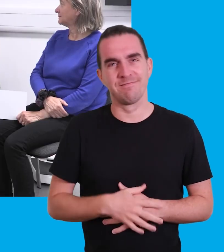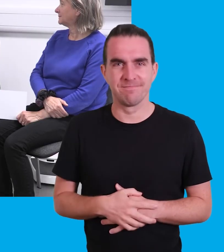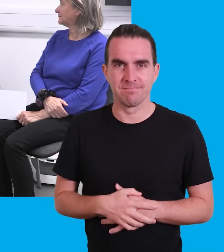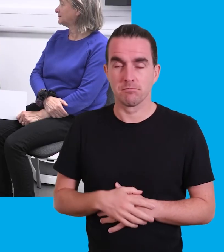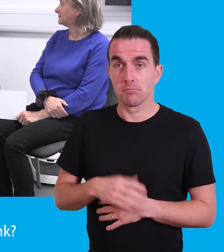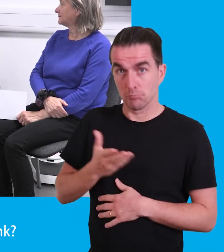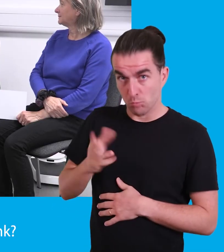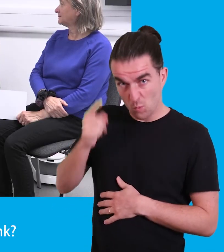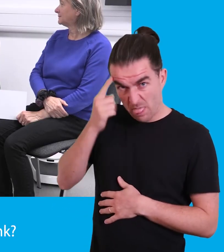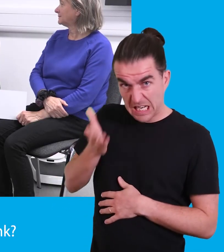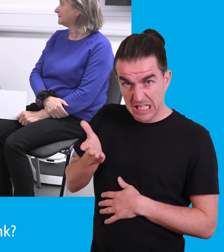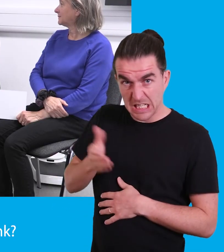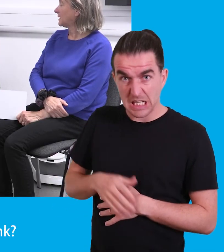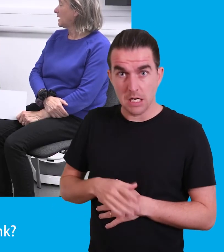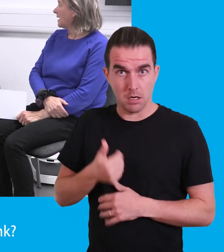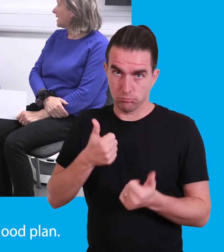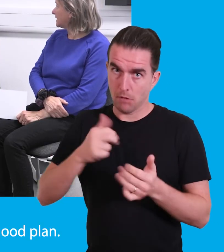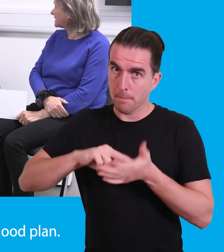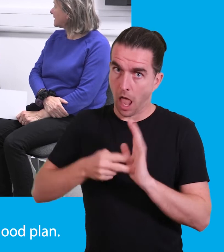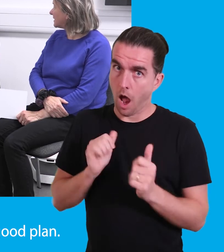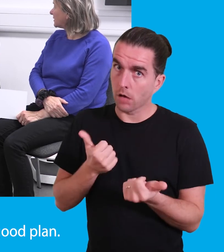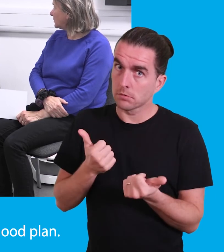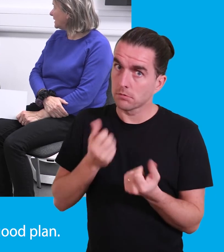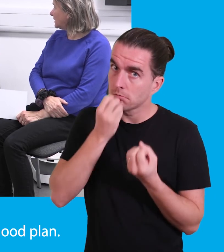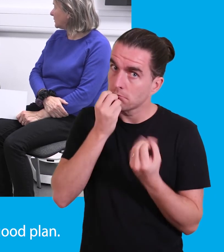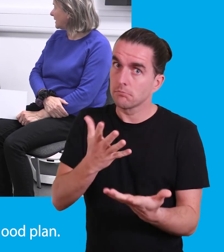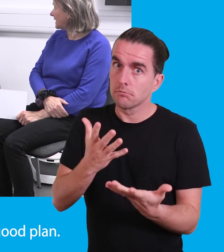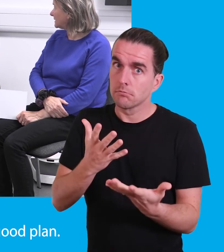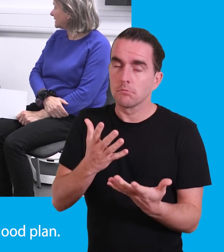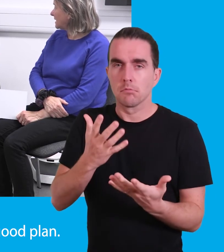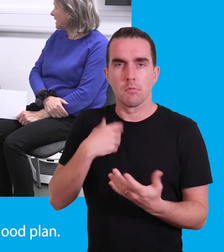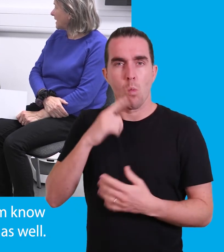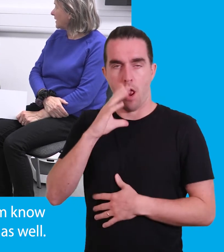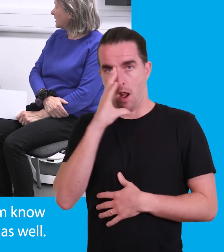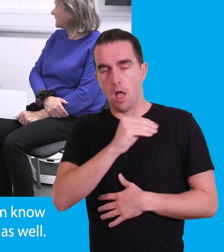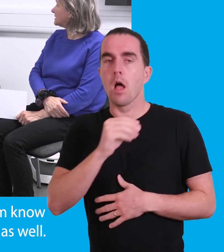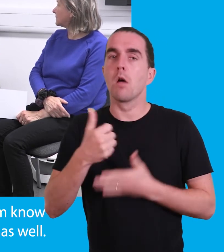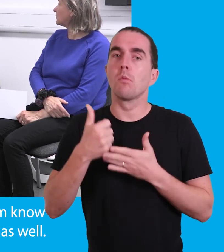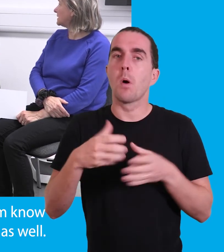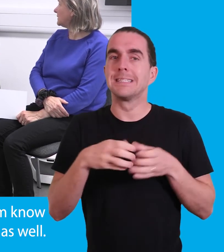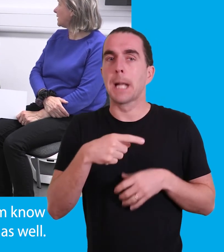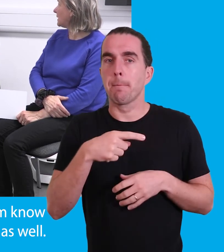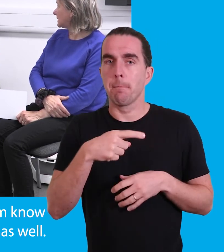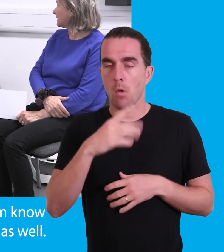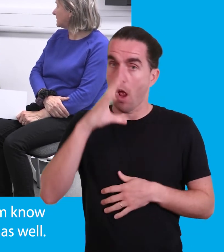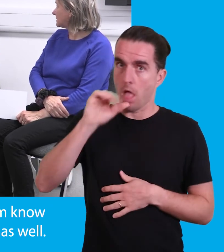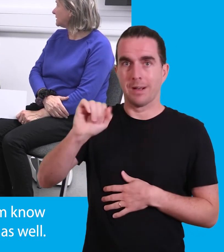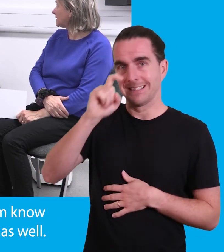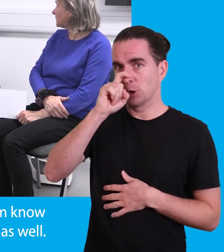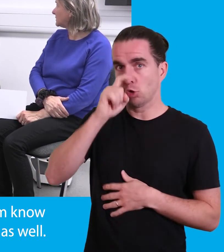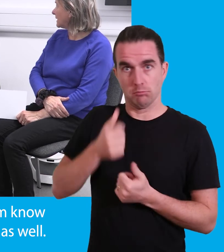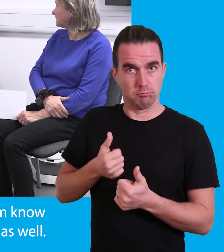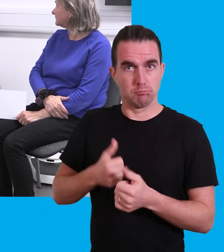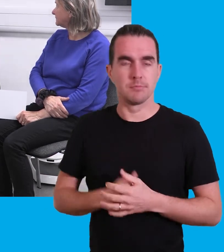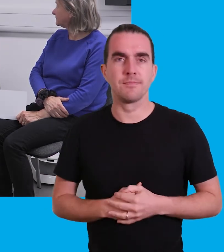you. Lucy, what do you think? I think it sounds like a really good plan and I'll let the support team know and I'll let your